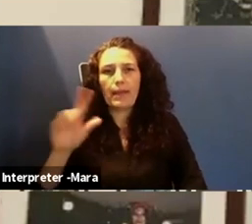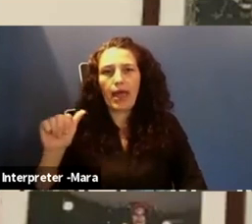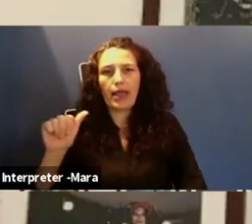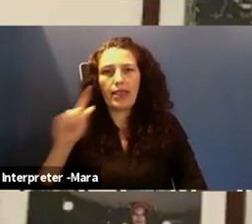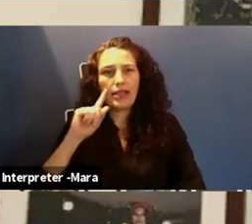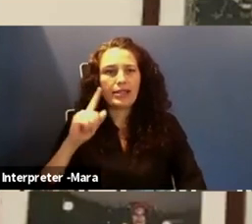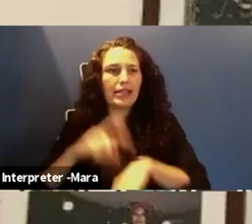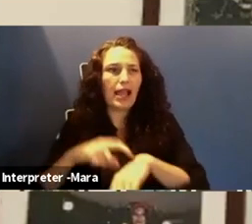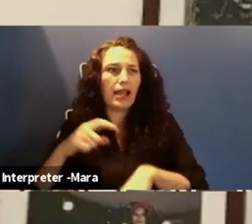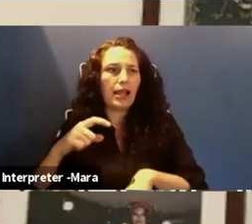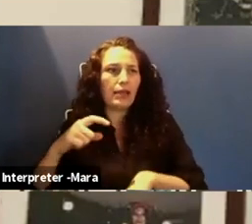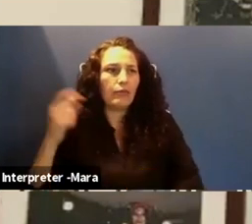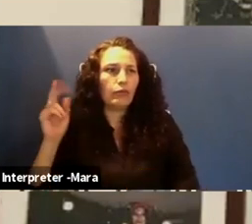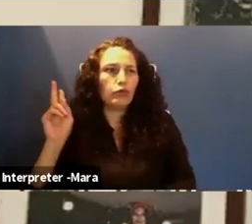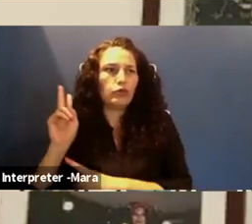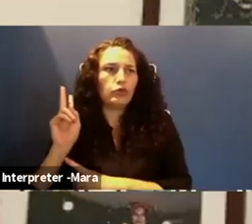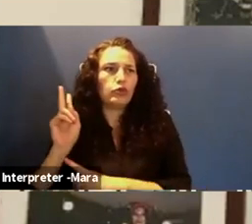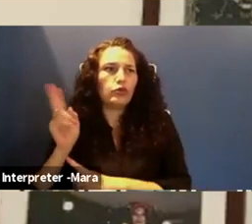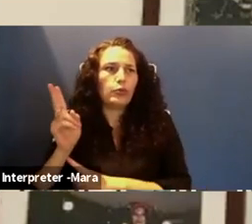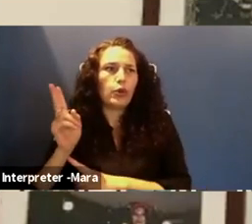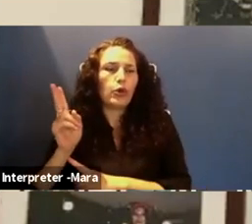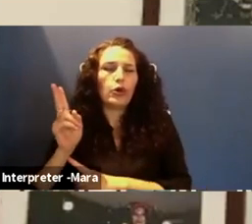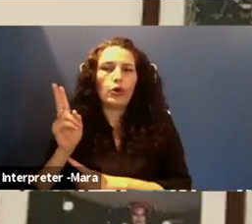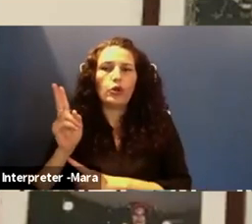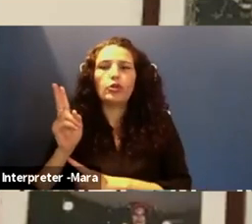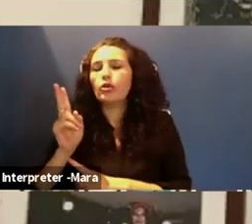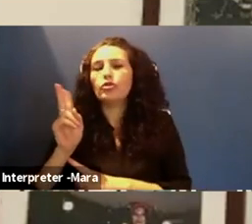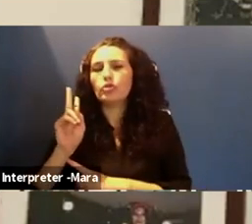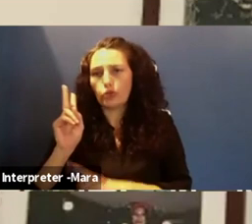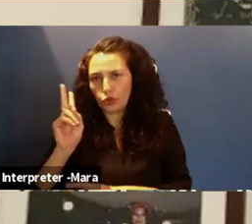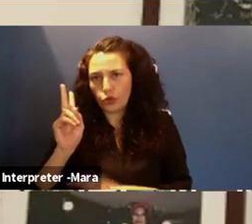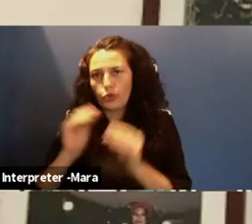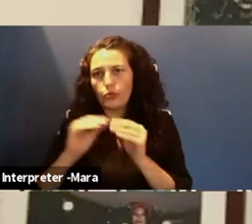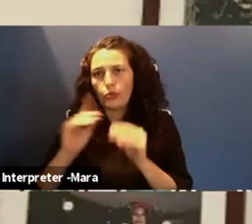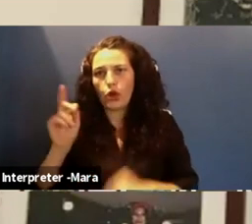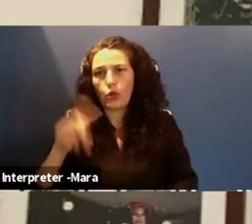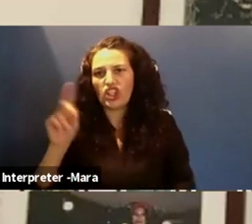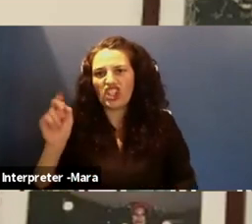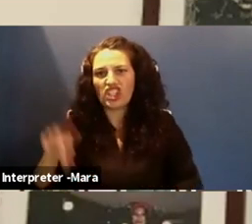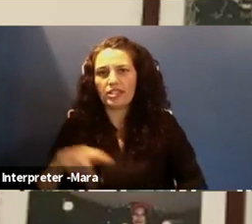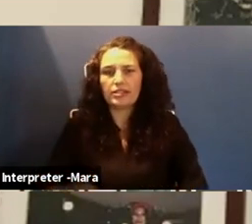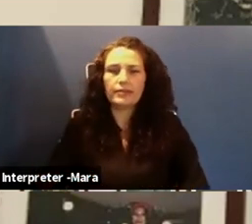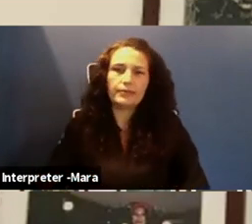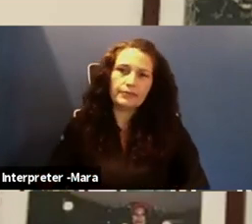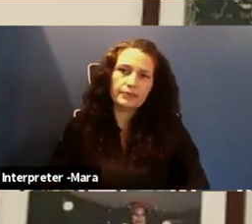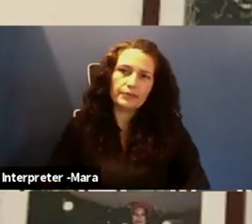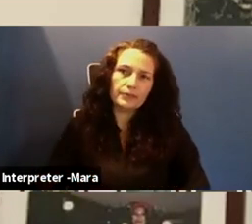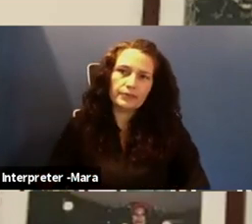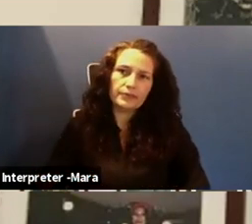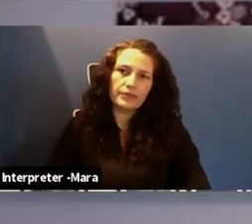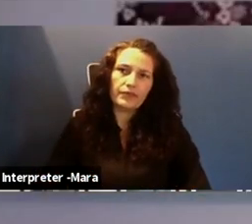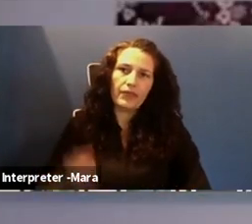for two more questions. Cool. Um, I'll choose. Let's see. I like this